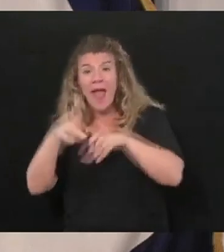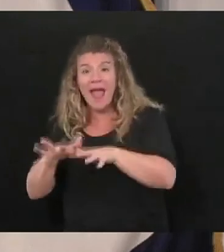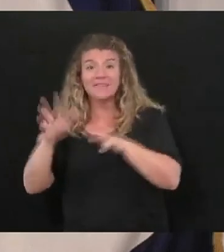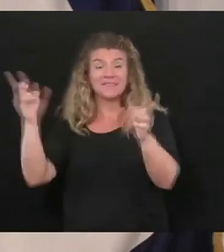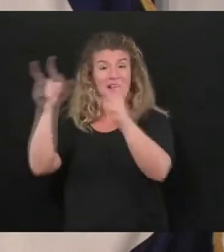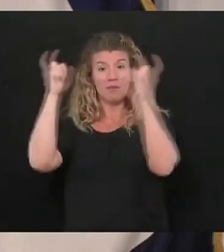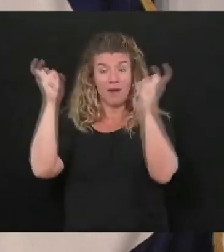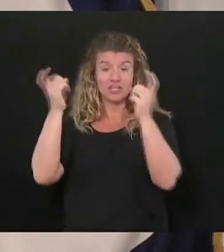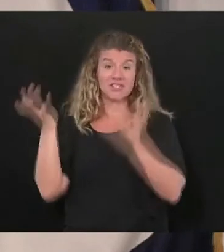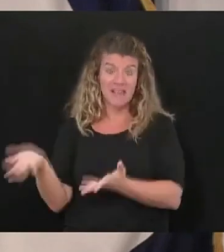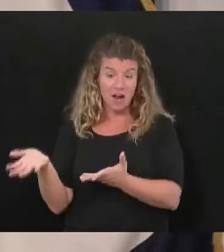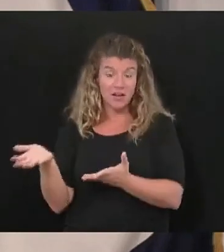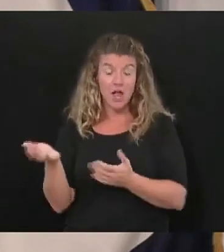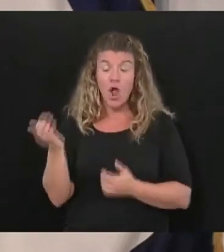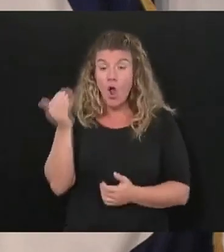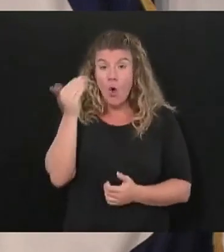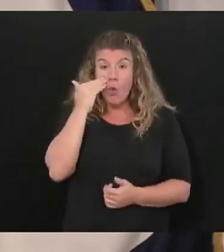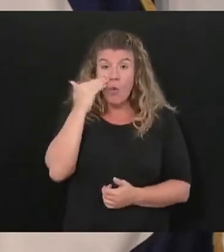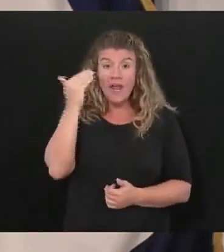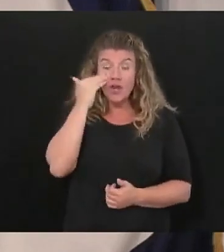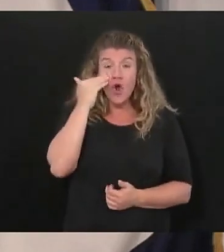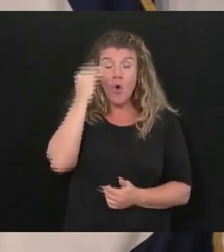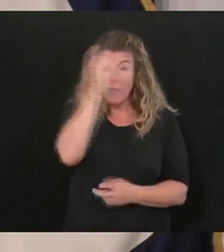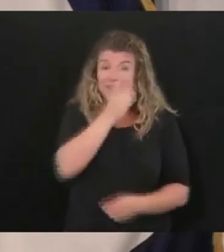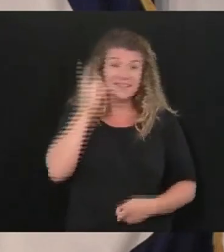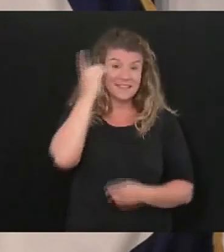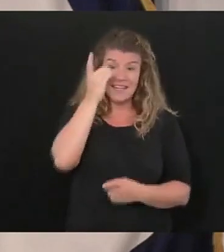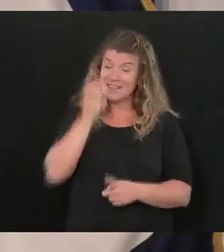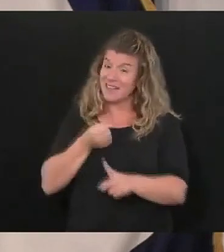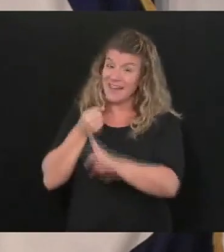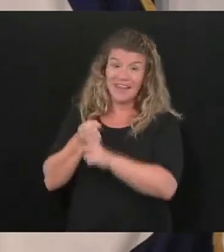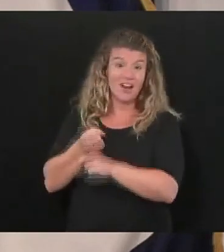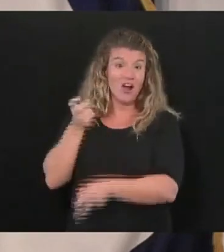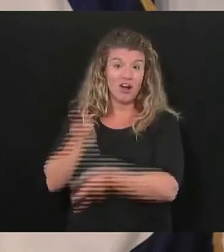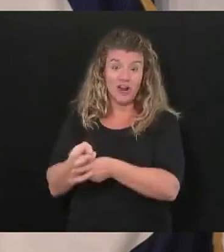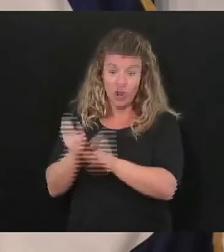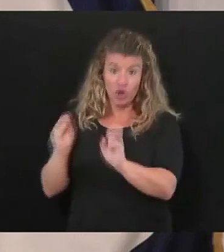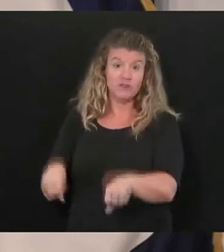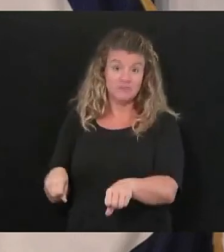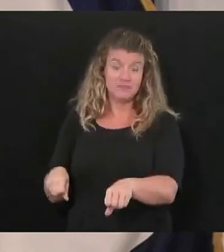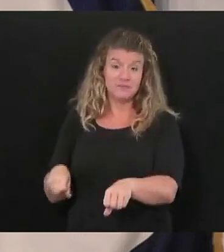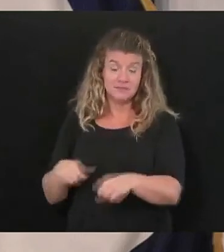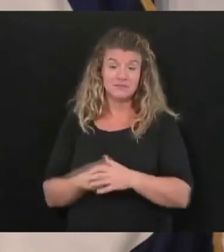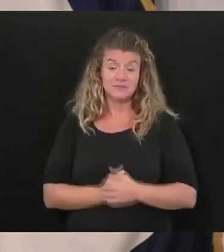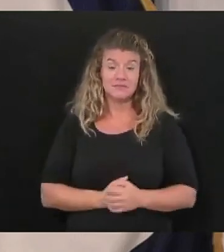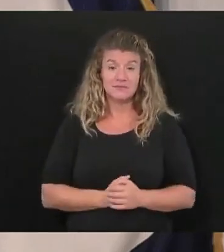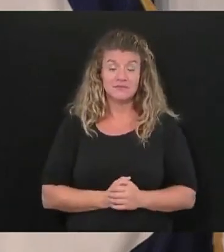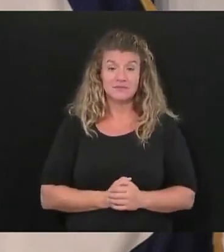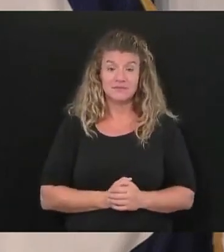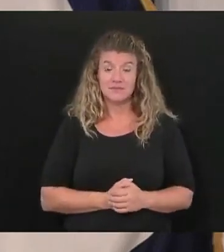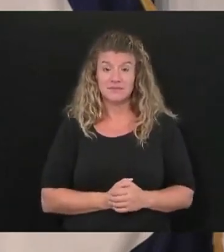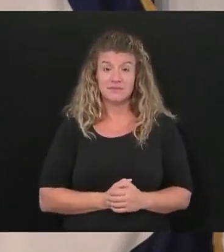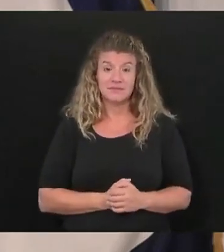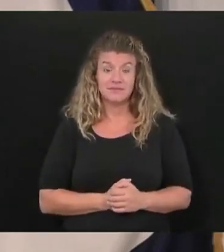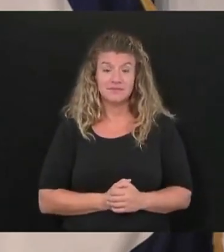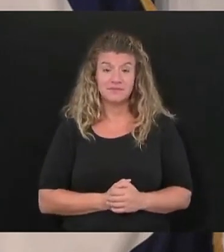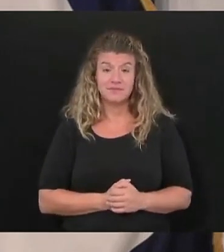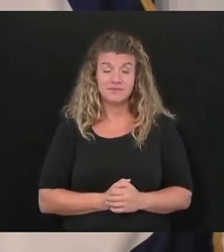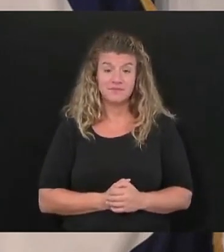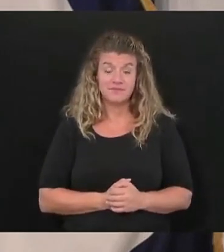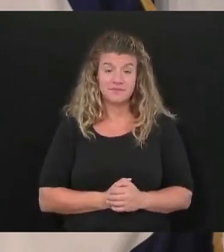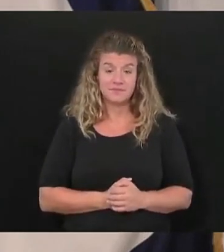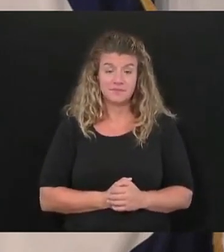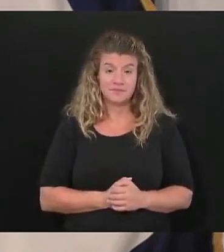we know this thing could whiplash around on us and cause a terrible terrible problem we know